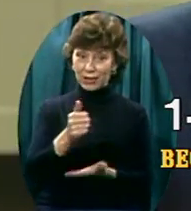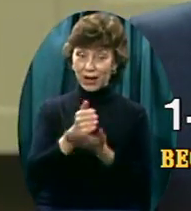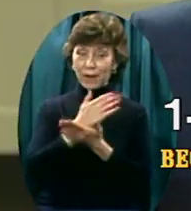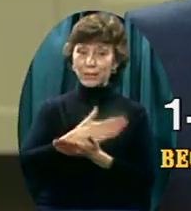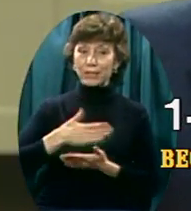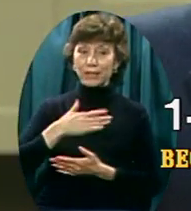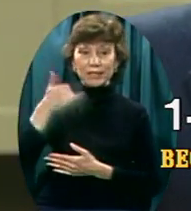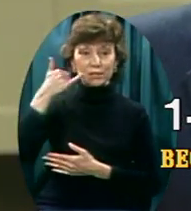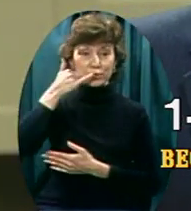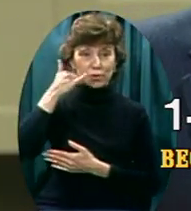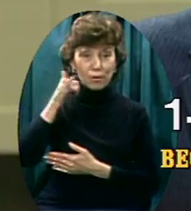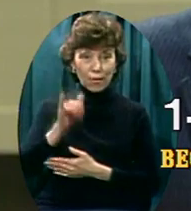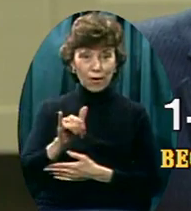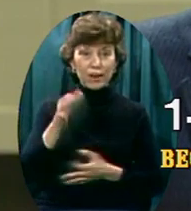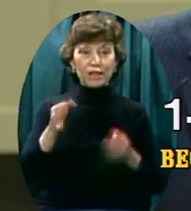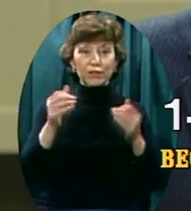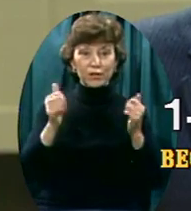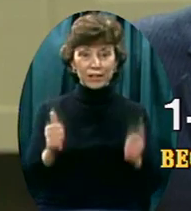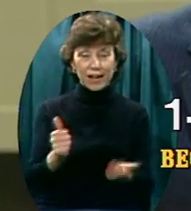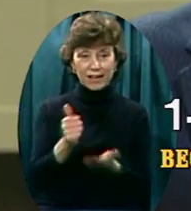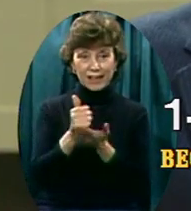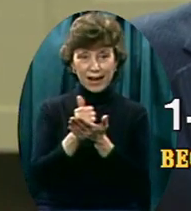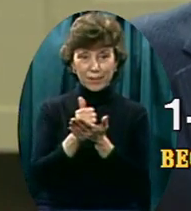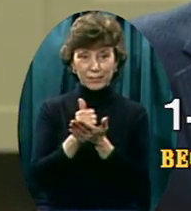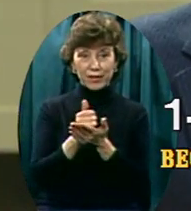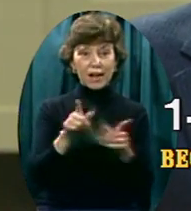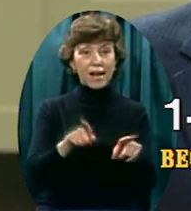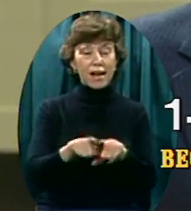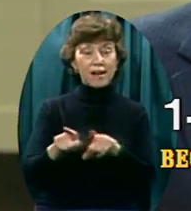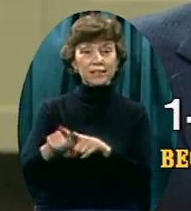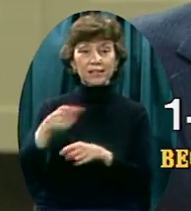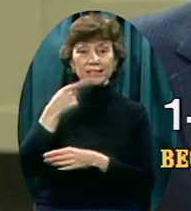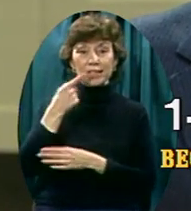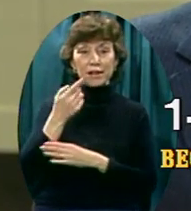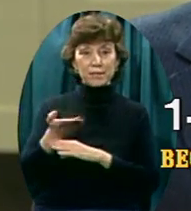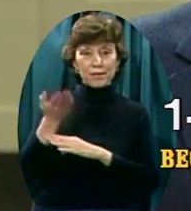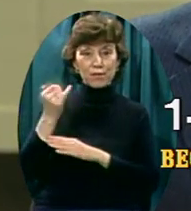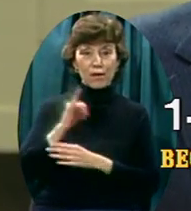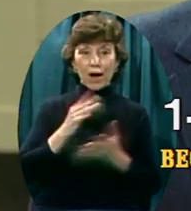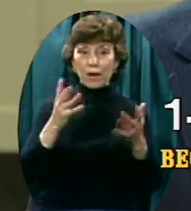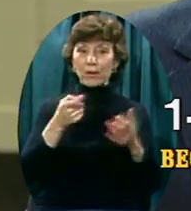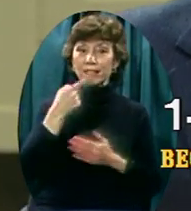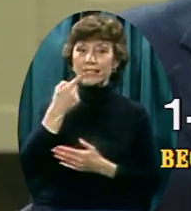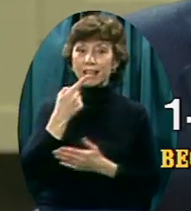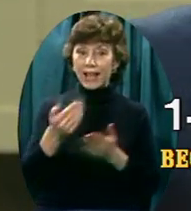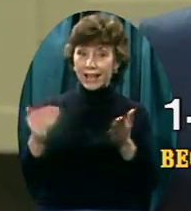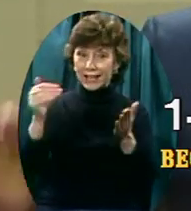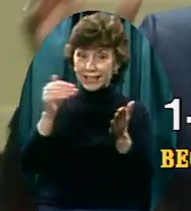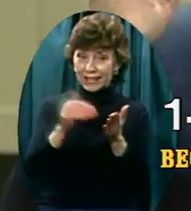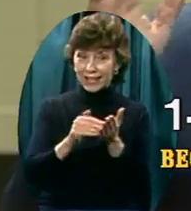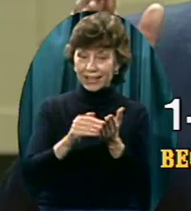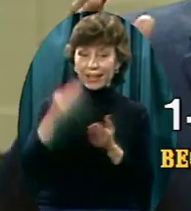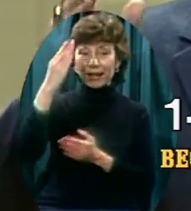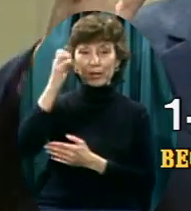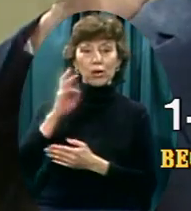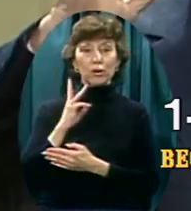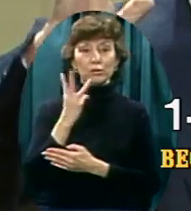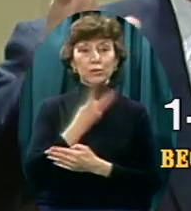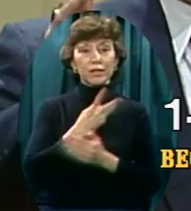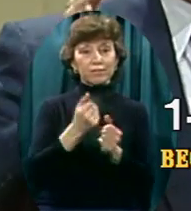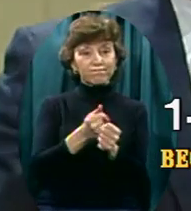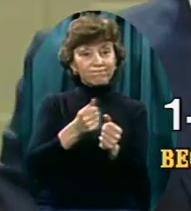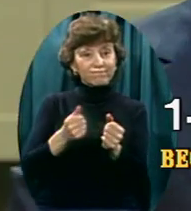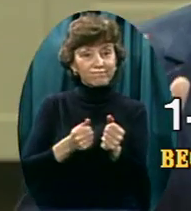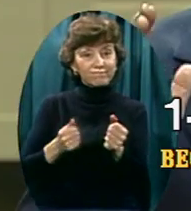call me. Dial the toll-free number. And as I mentioned earlier, I want to say again, because we are behind, because